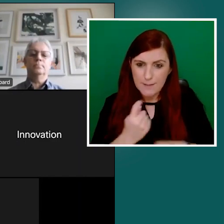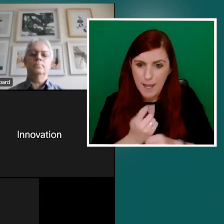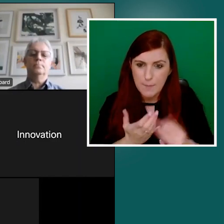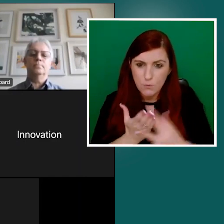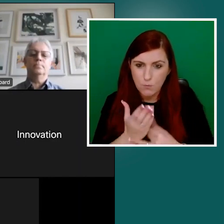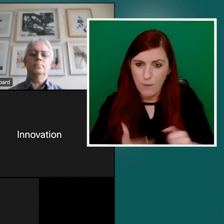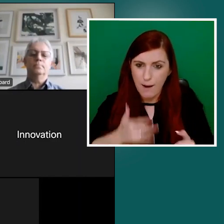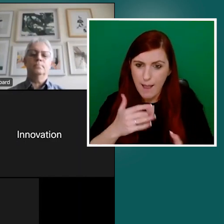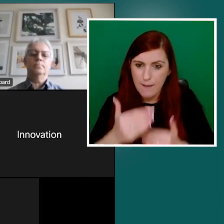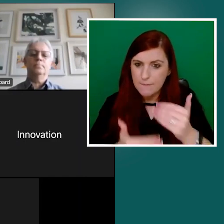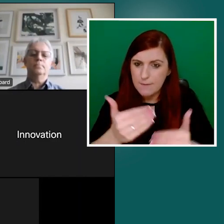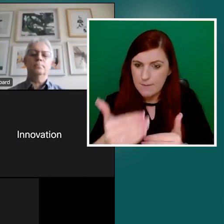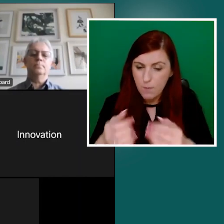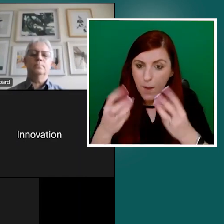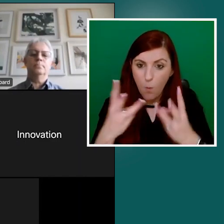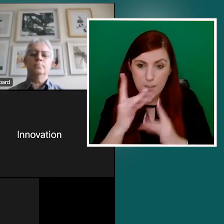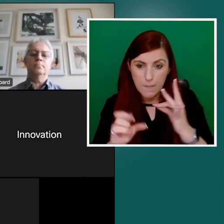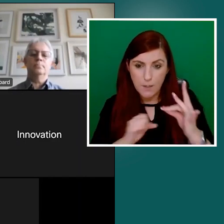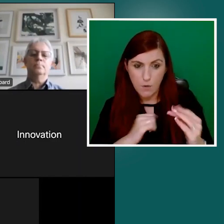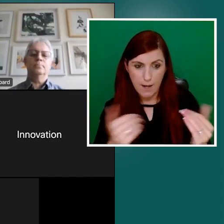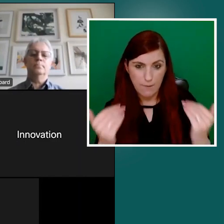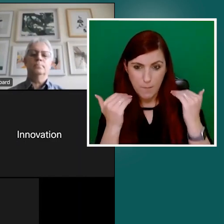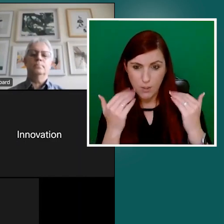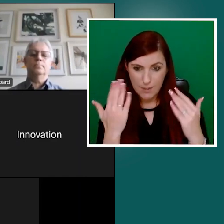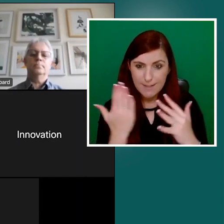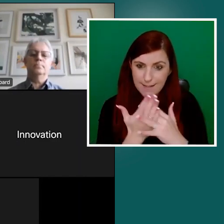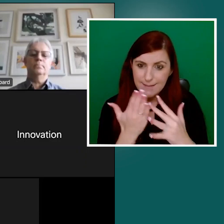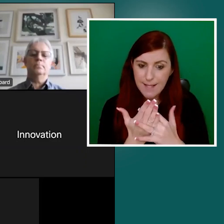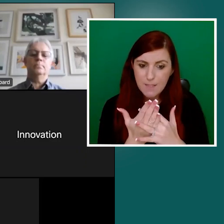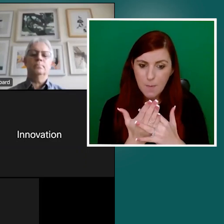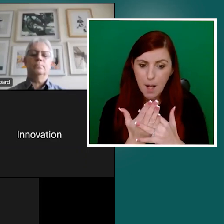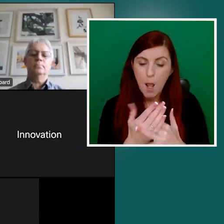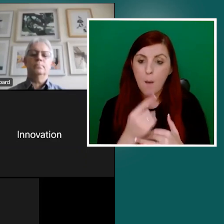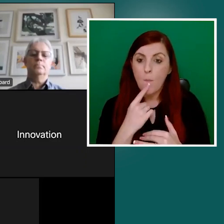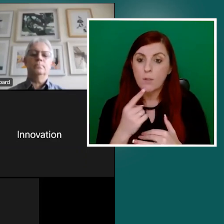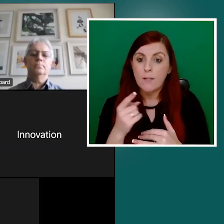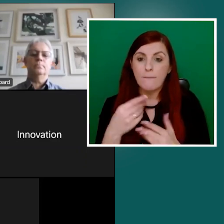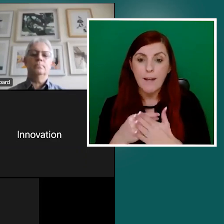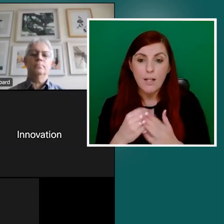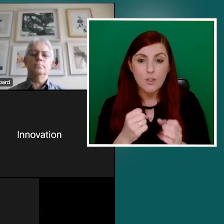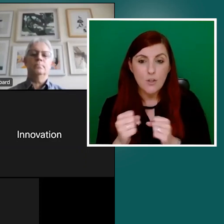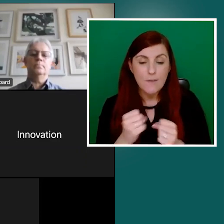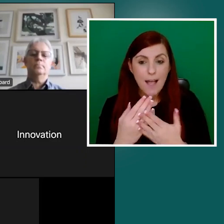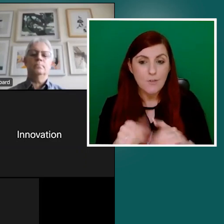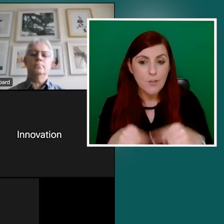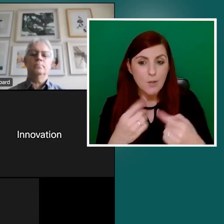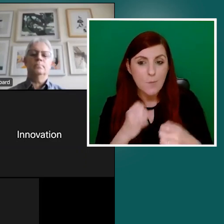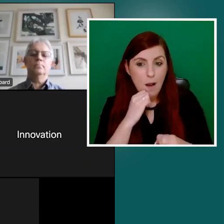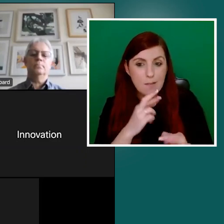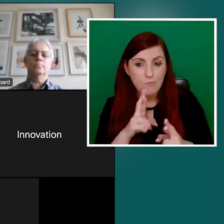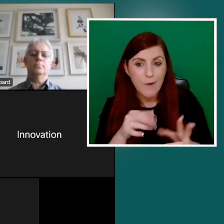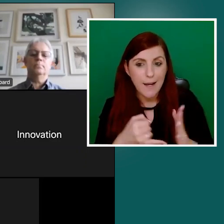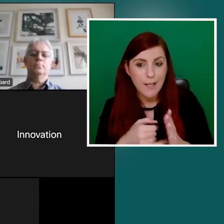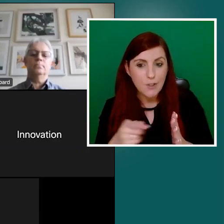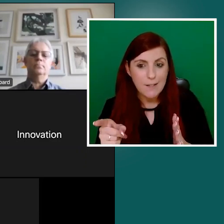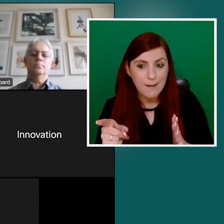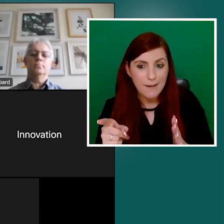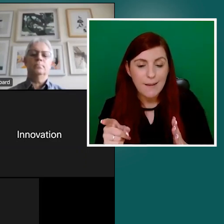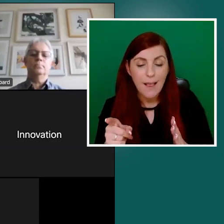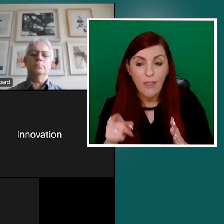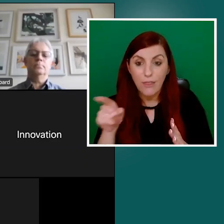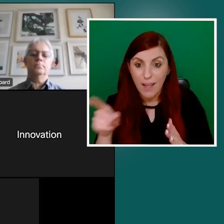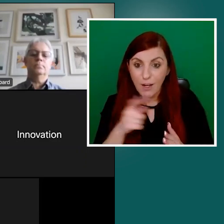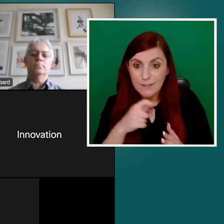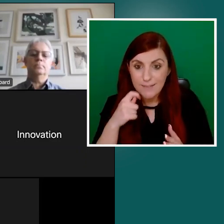information as accessible as possible. But the challenge they have is the regulators. The regulators are saying then that you have to communicate